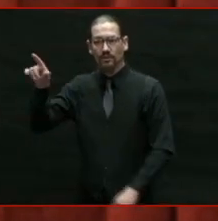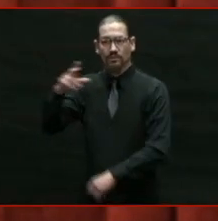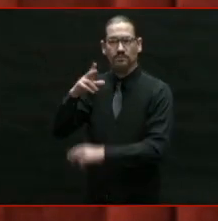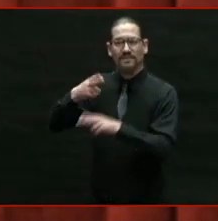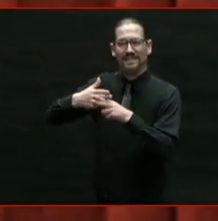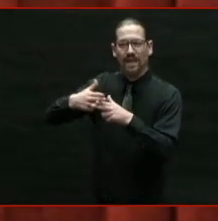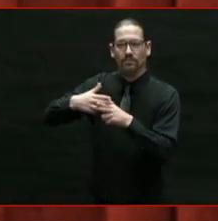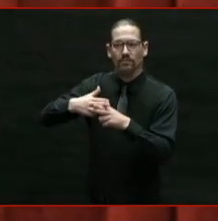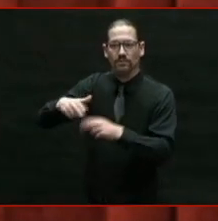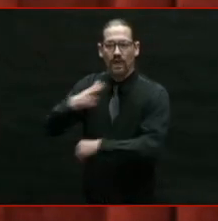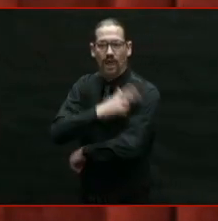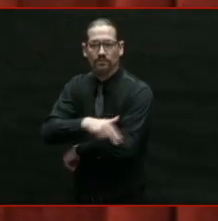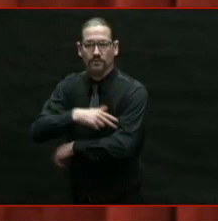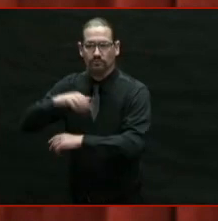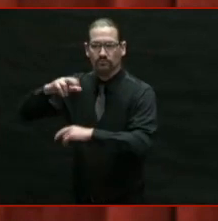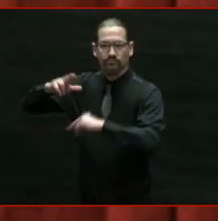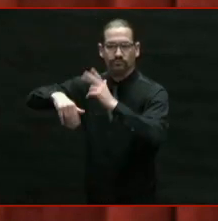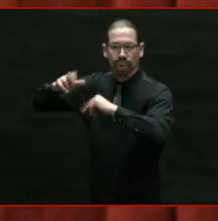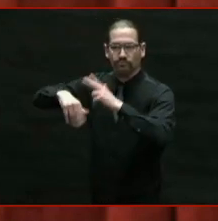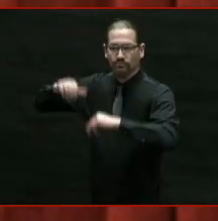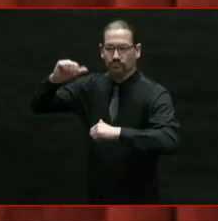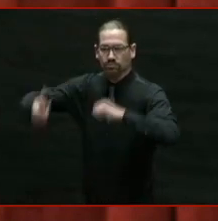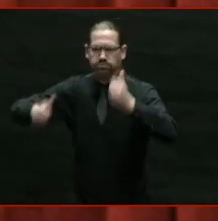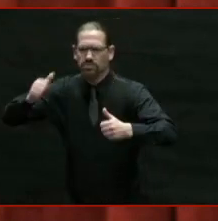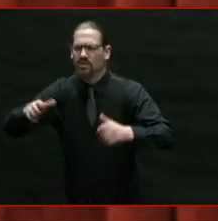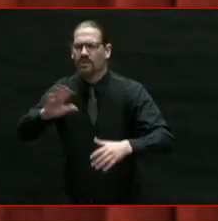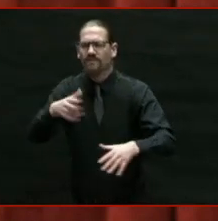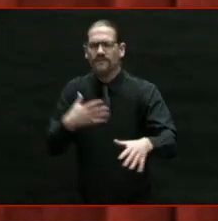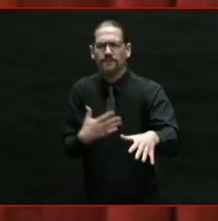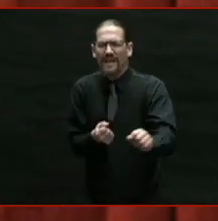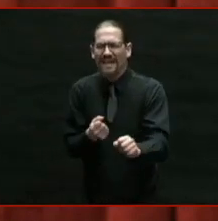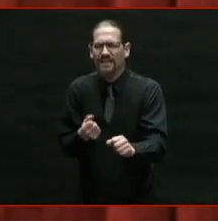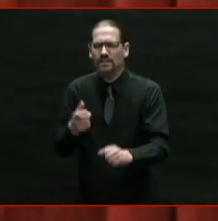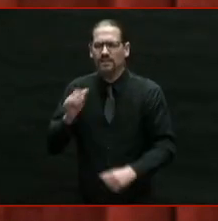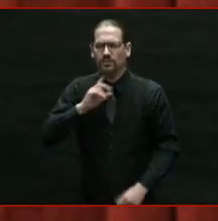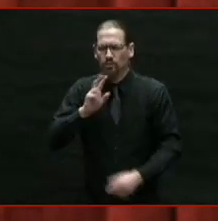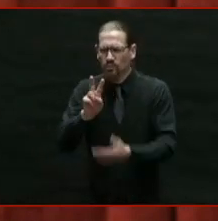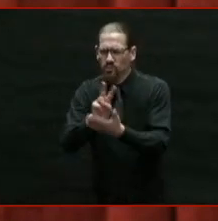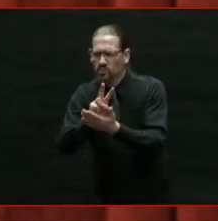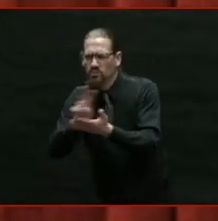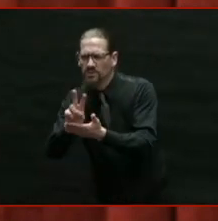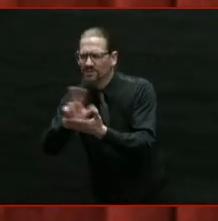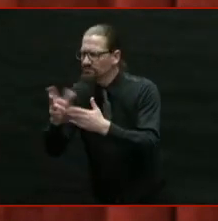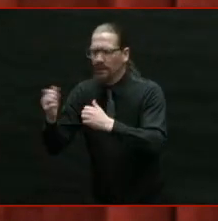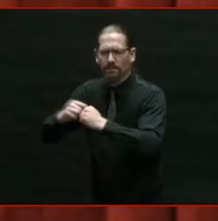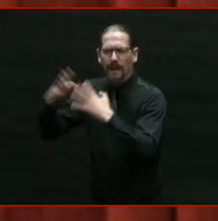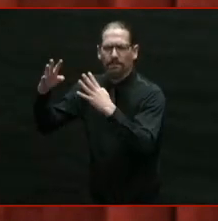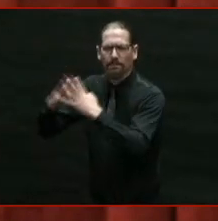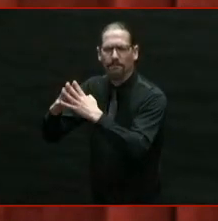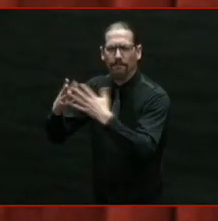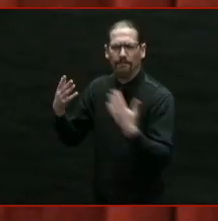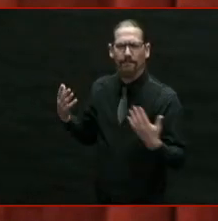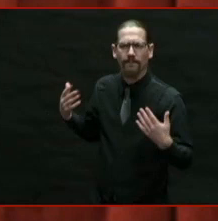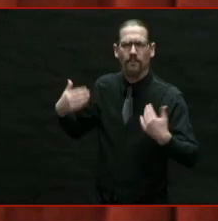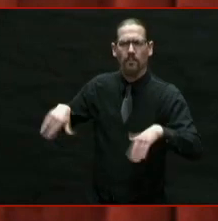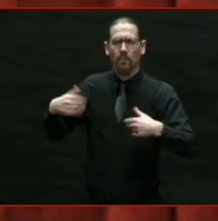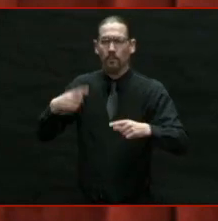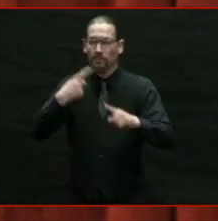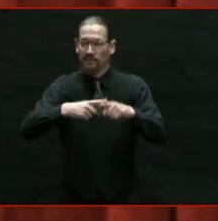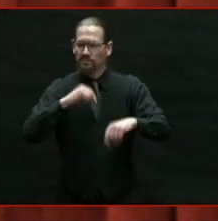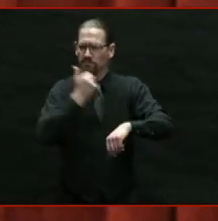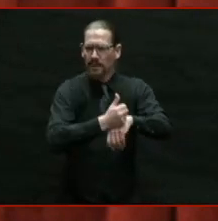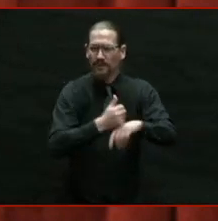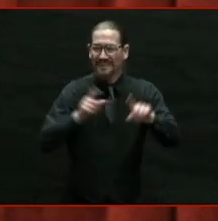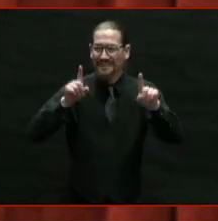We established the best in the nation COVID testing, provided housing and childcare to frontline workers,